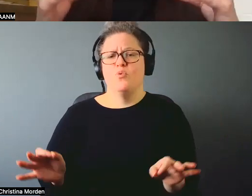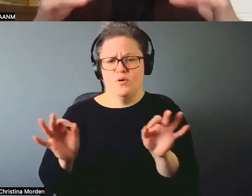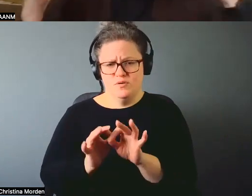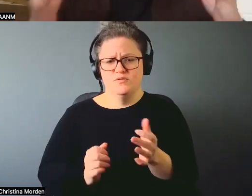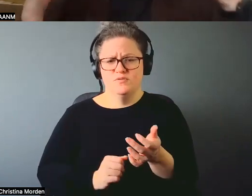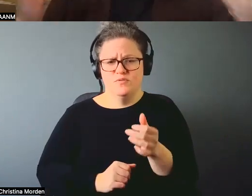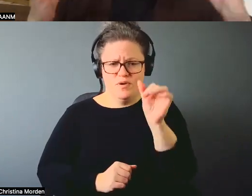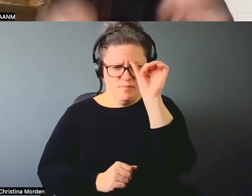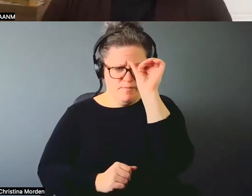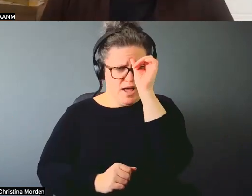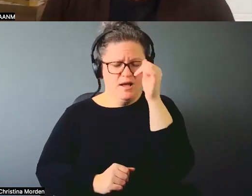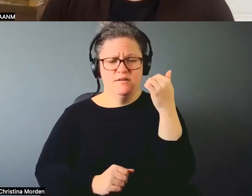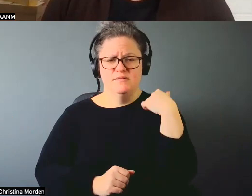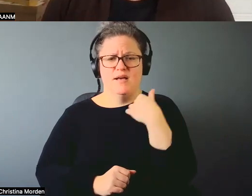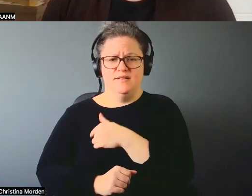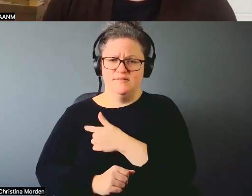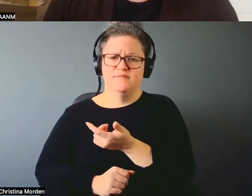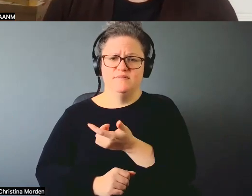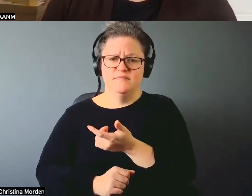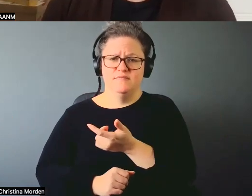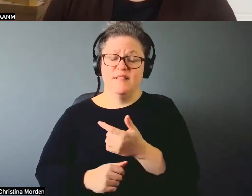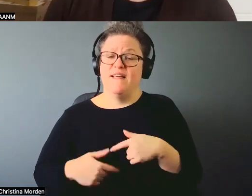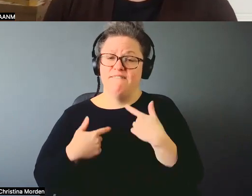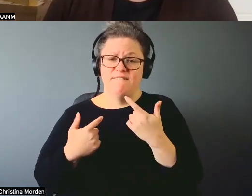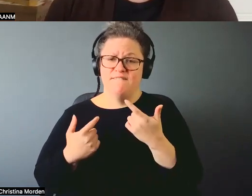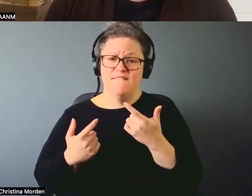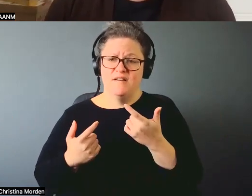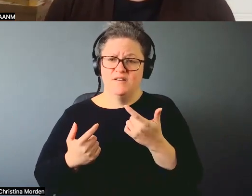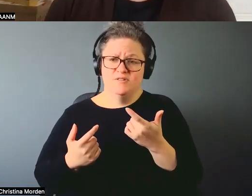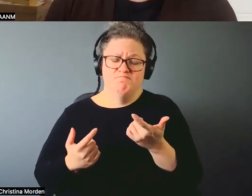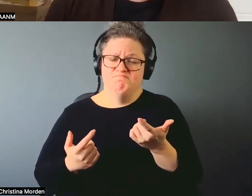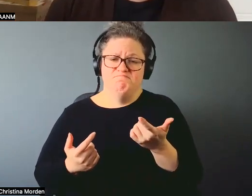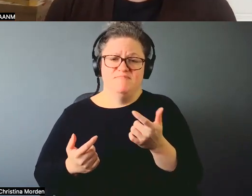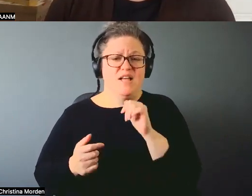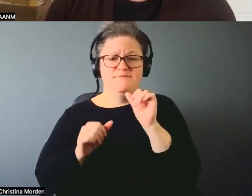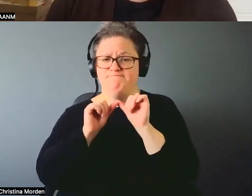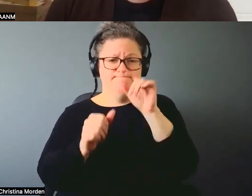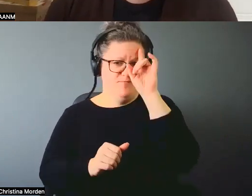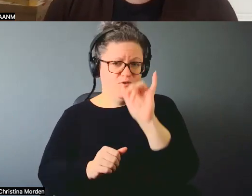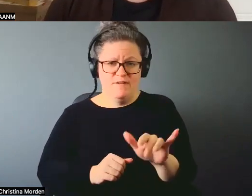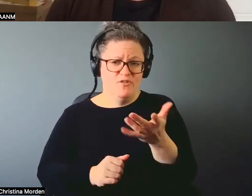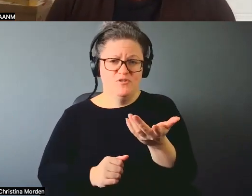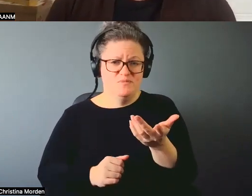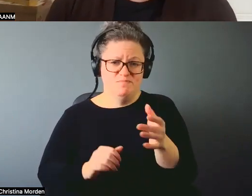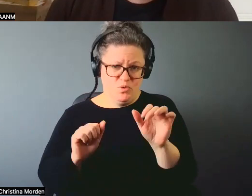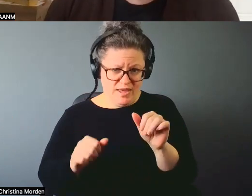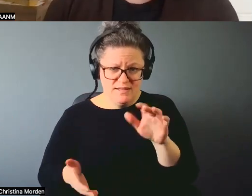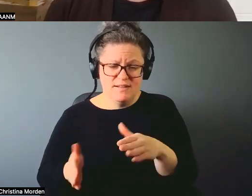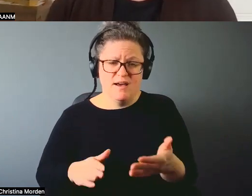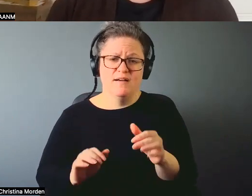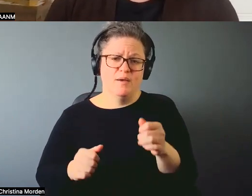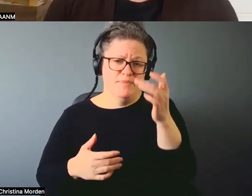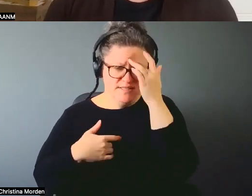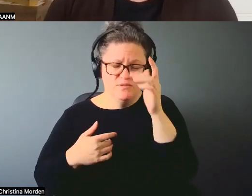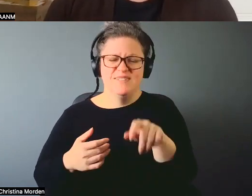fragile, fragile nature of living. You know, we have to be there for one another. We have to support one another. We have to care for one